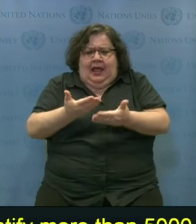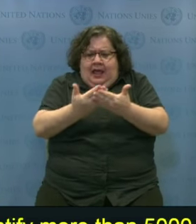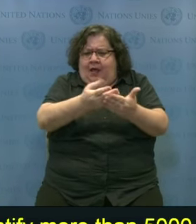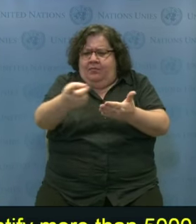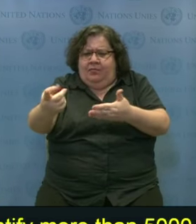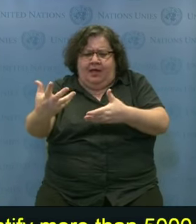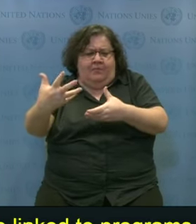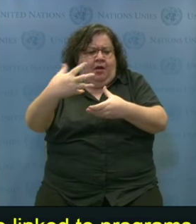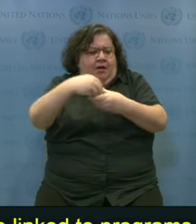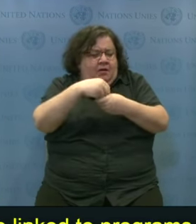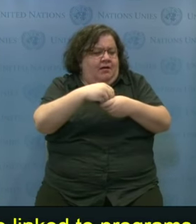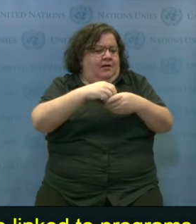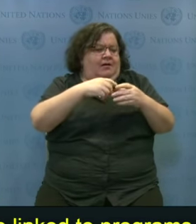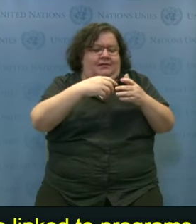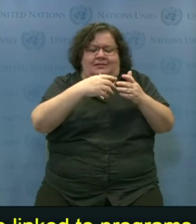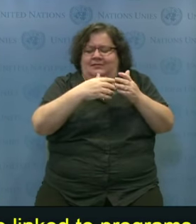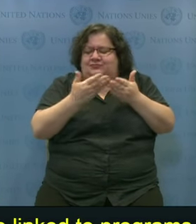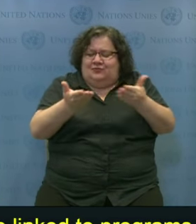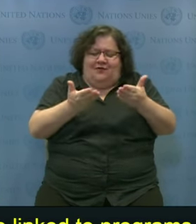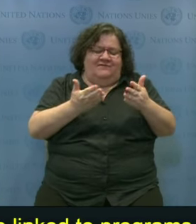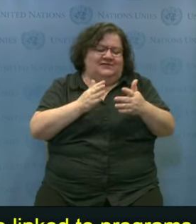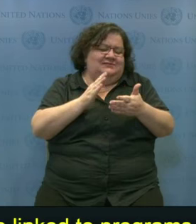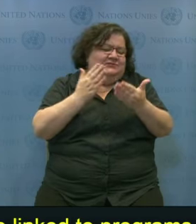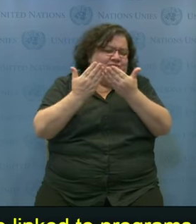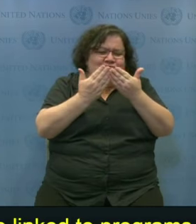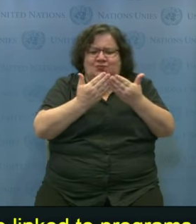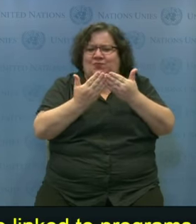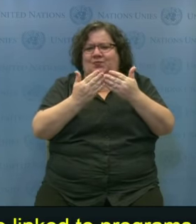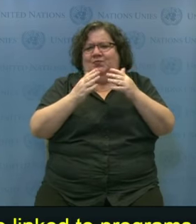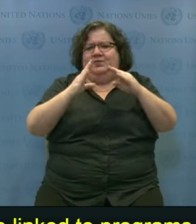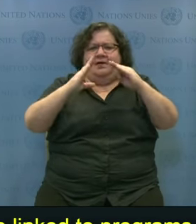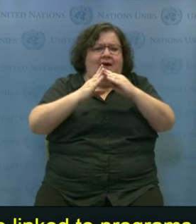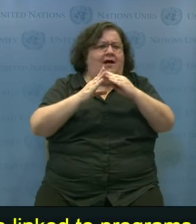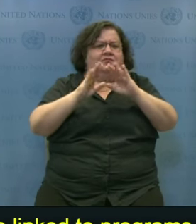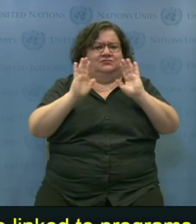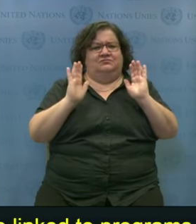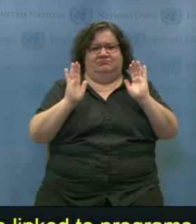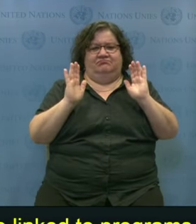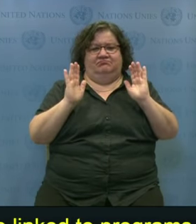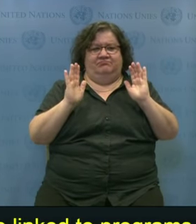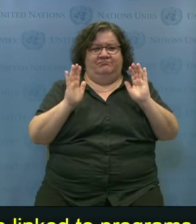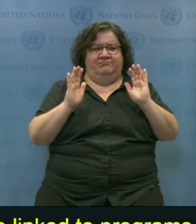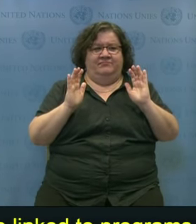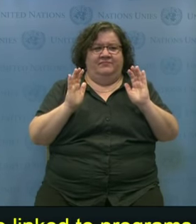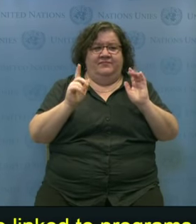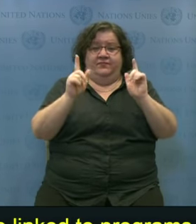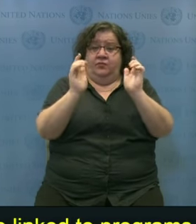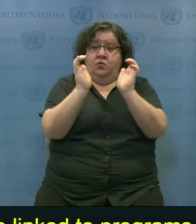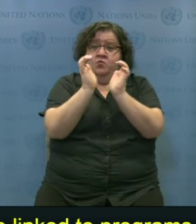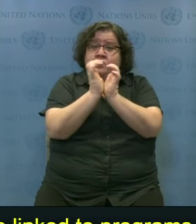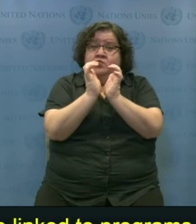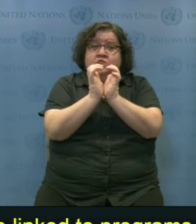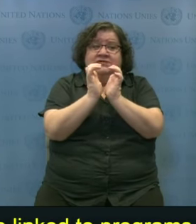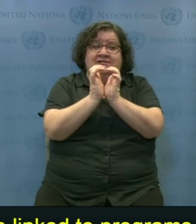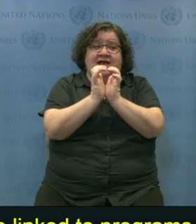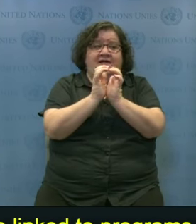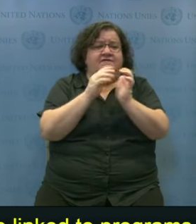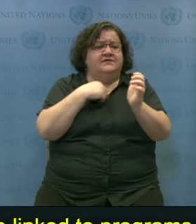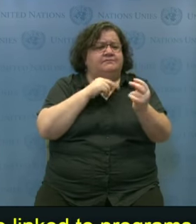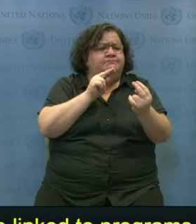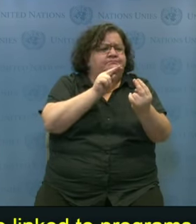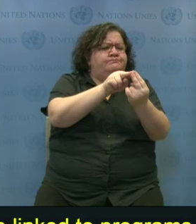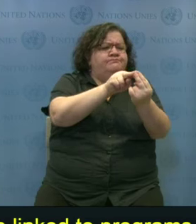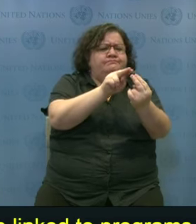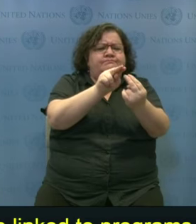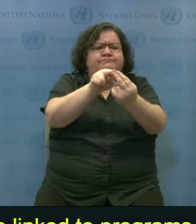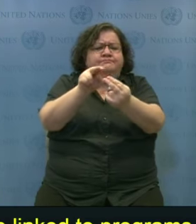schools where children with disabilities were studying, both specific schools for children with disabilities as well as regular schools. And in one